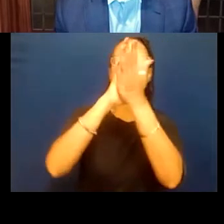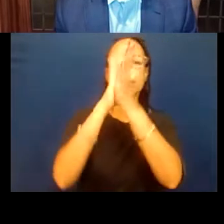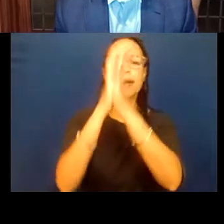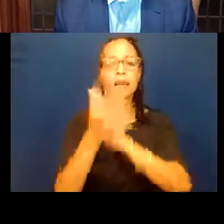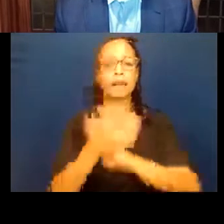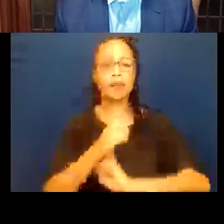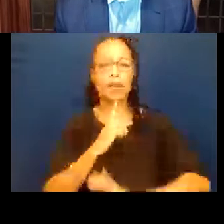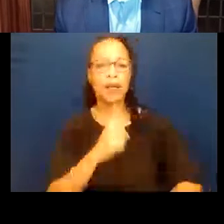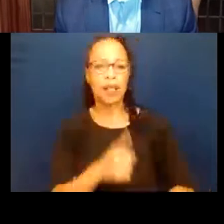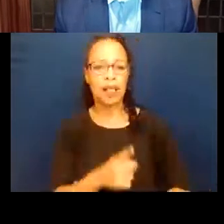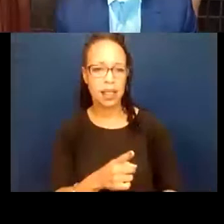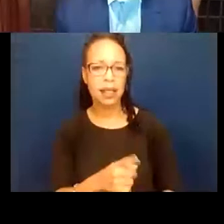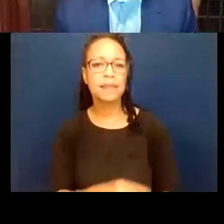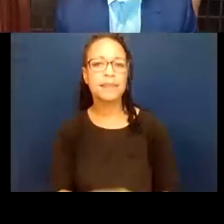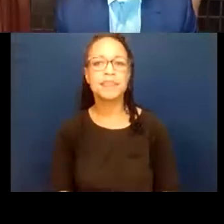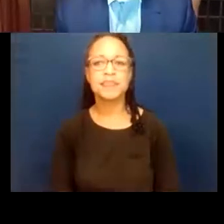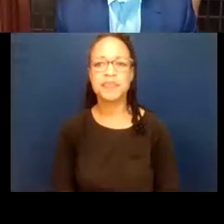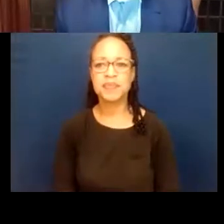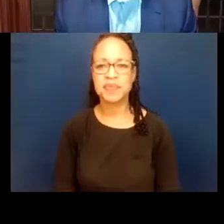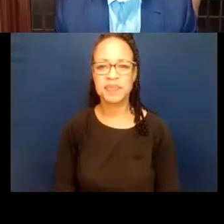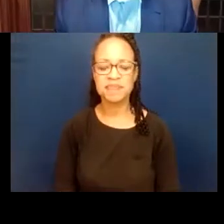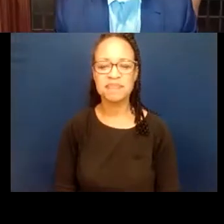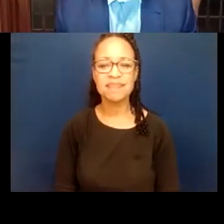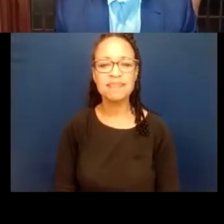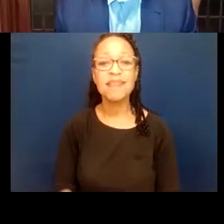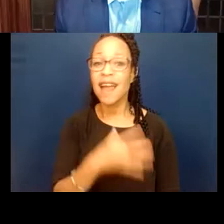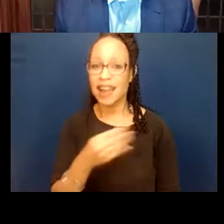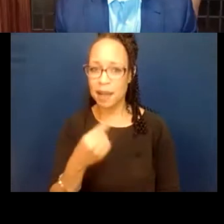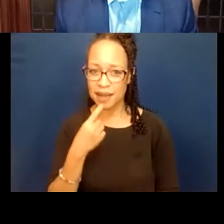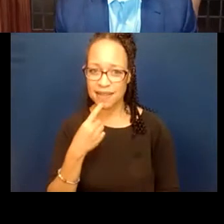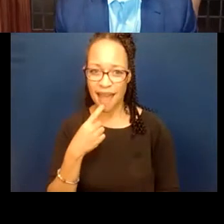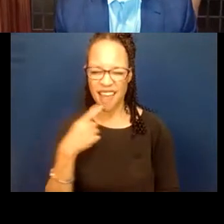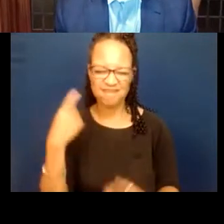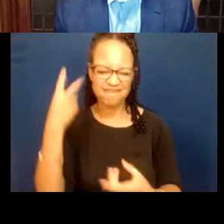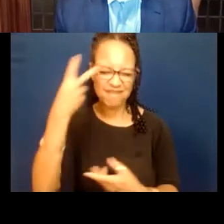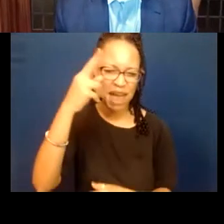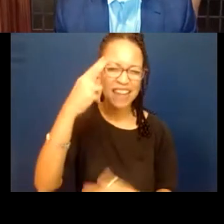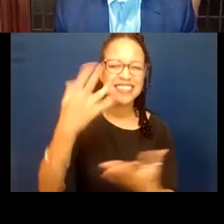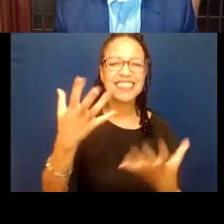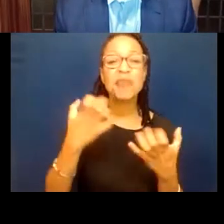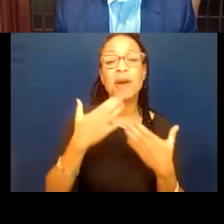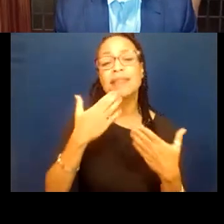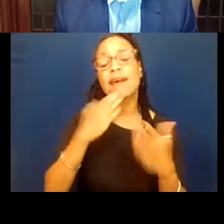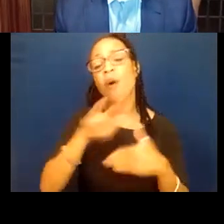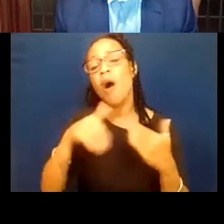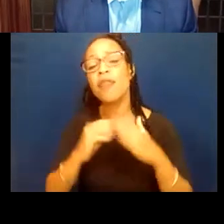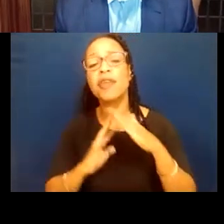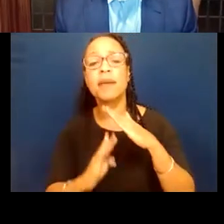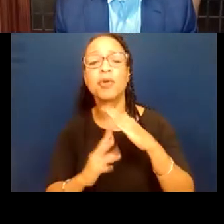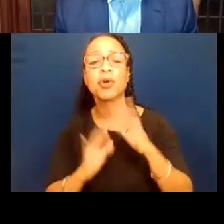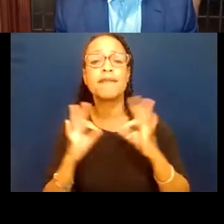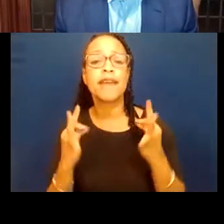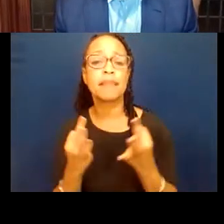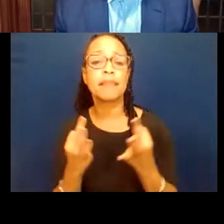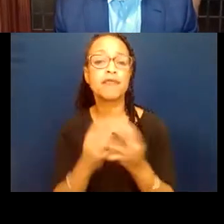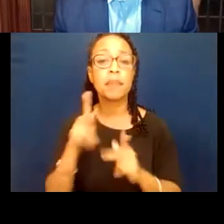And I will say it in Spanish because I want thank you all our immigrants. Many of you who cannot vote, however,